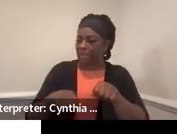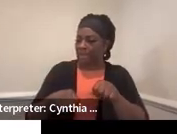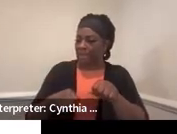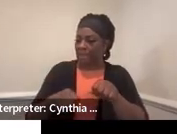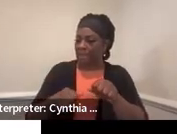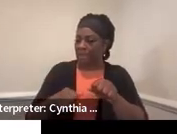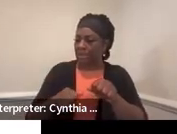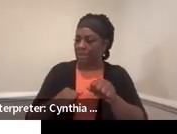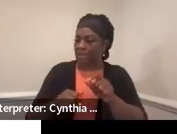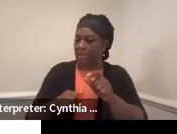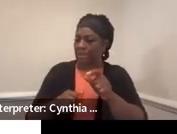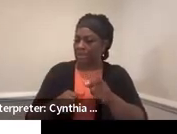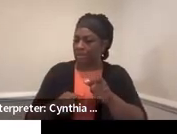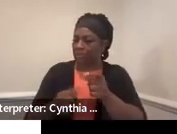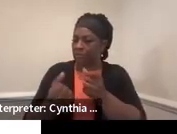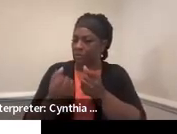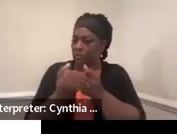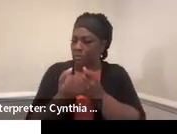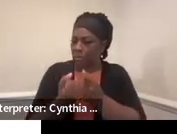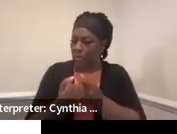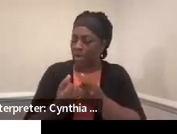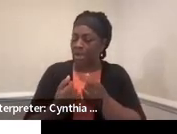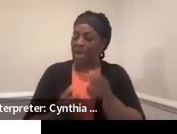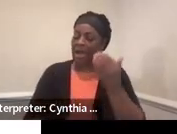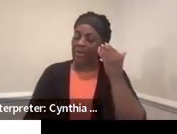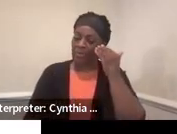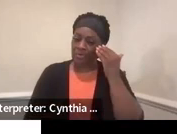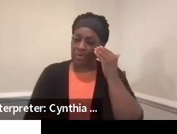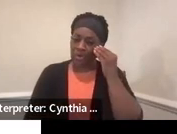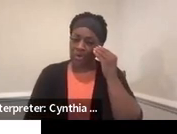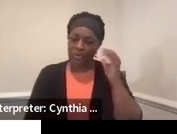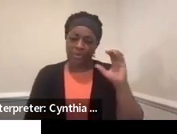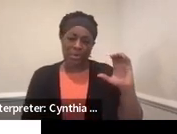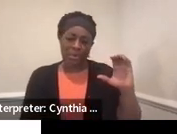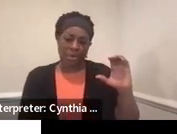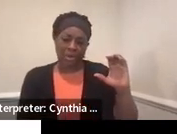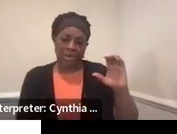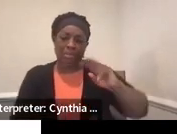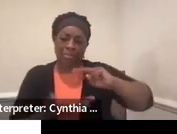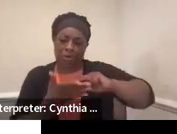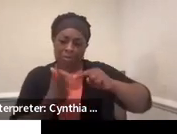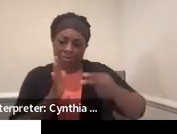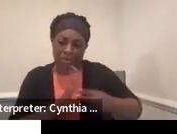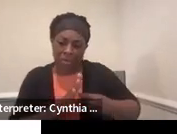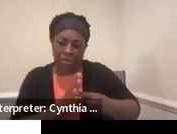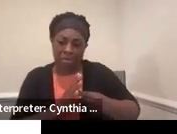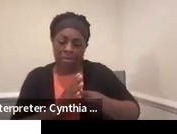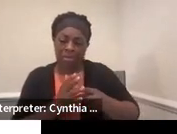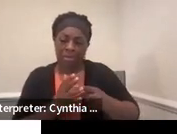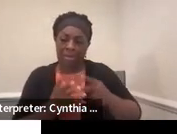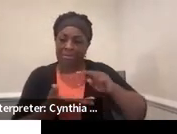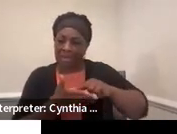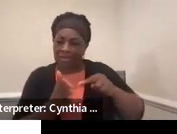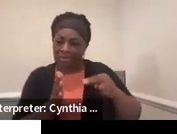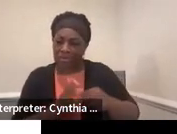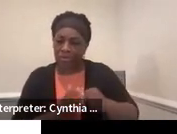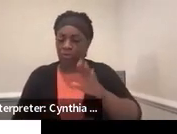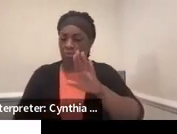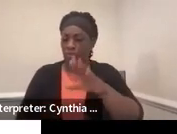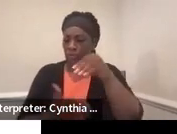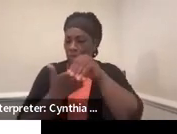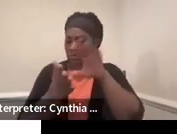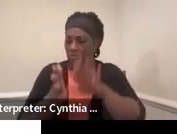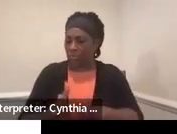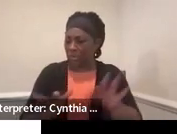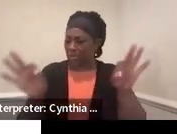contribute purposefully. And I repeat this word, I know, but it has to be purposeful and meaningful to your student.